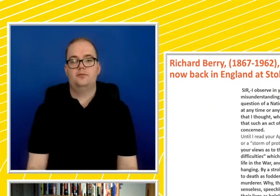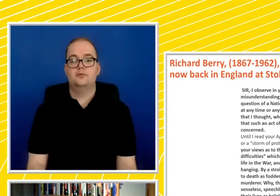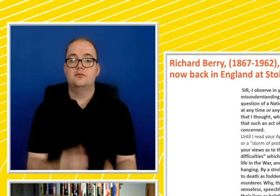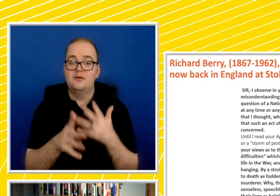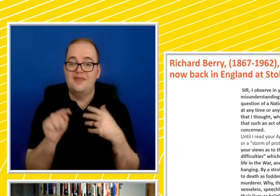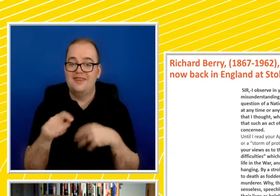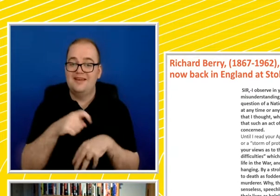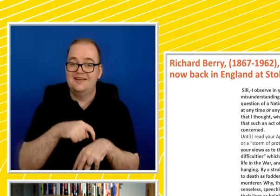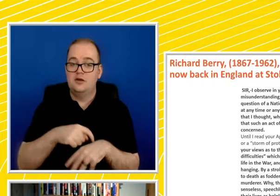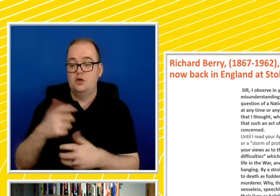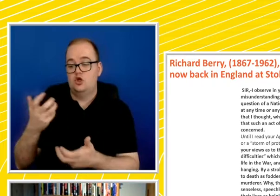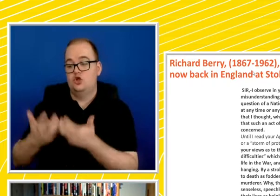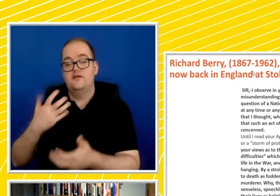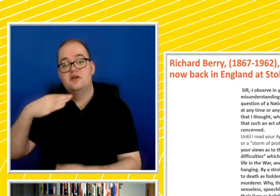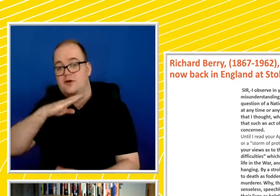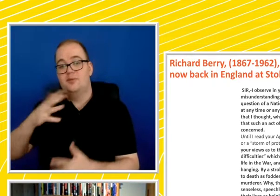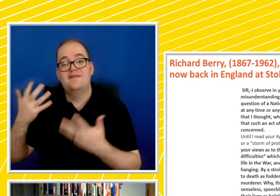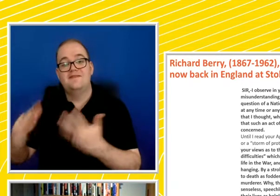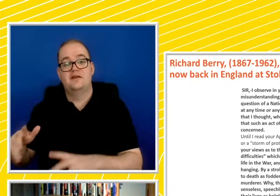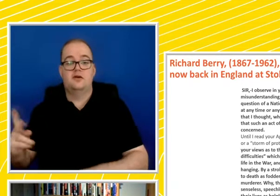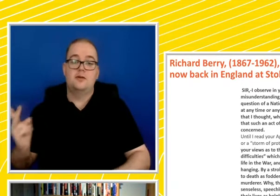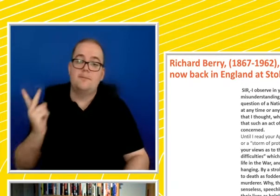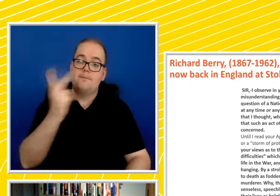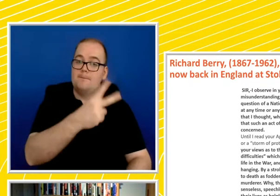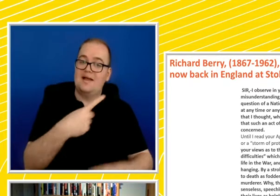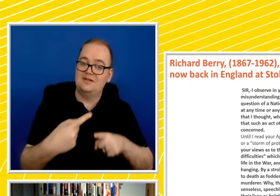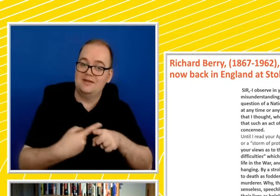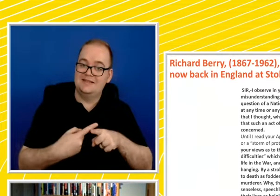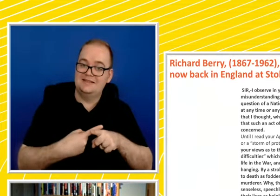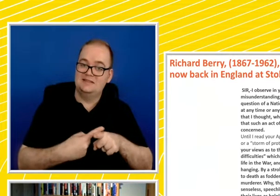University of Melbourne and gone back to England in 1929.